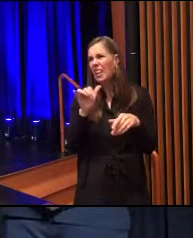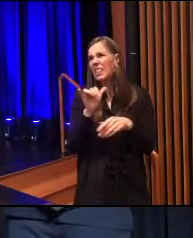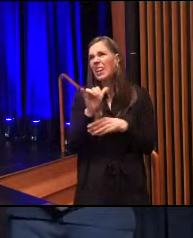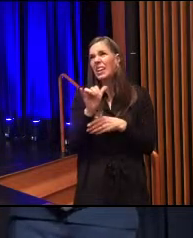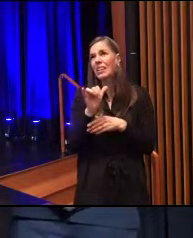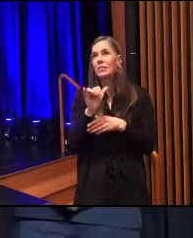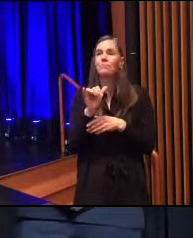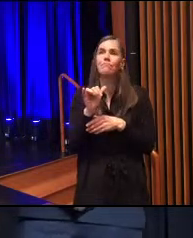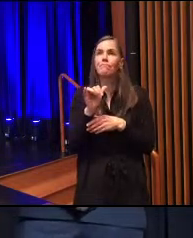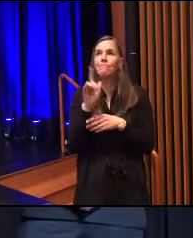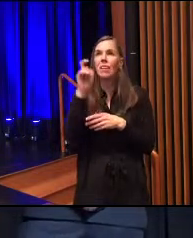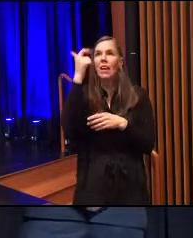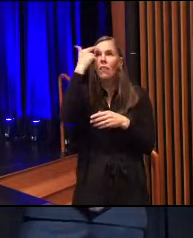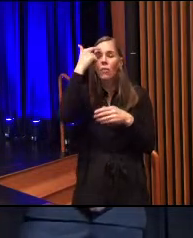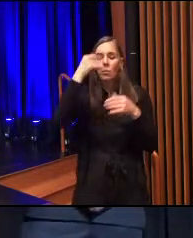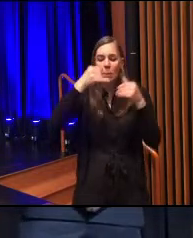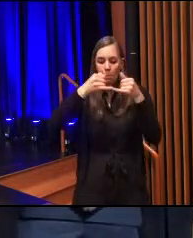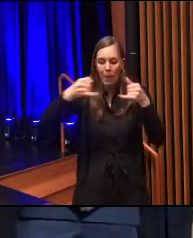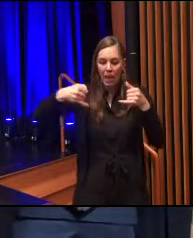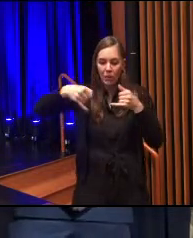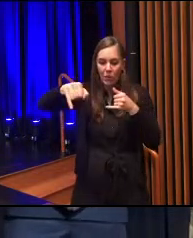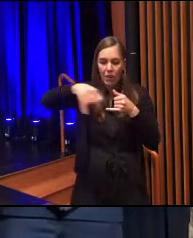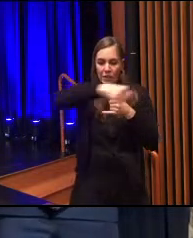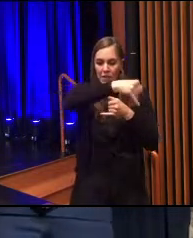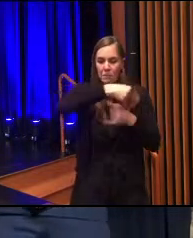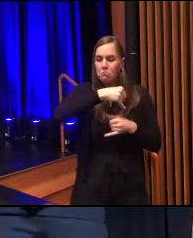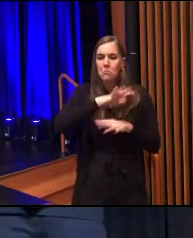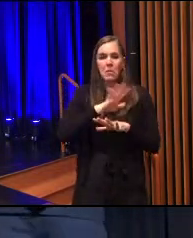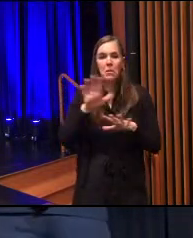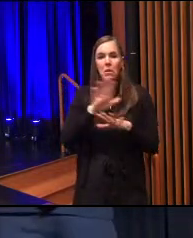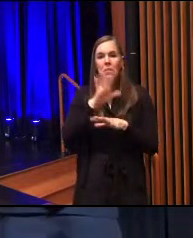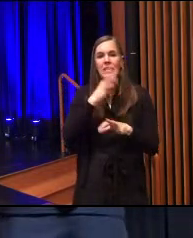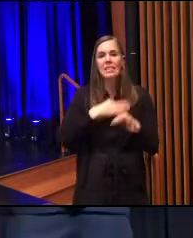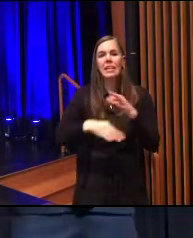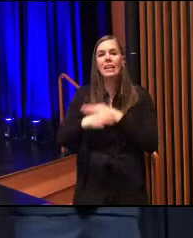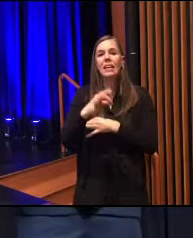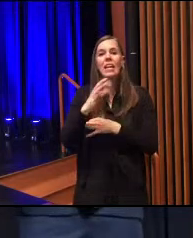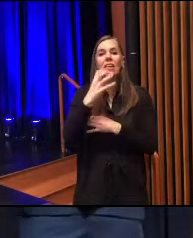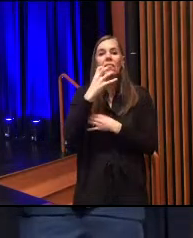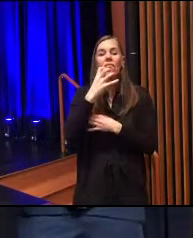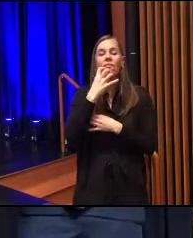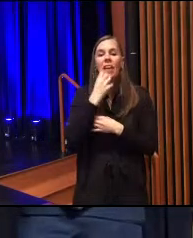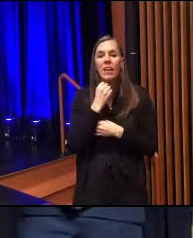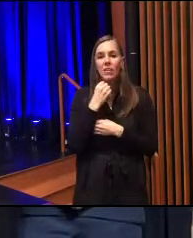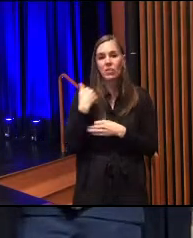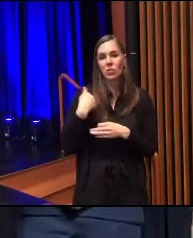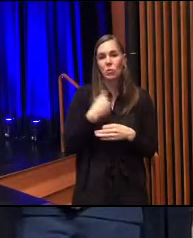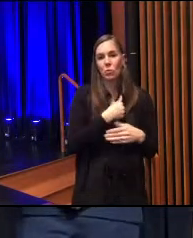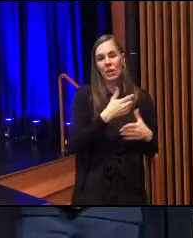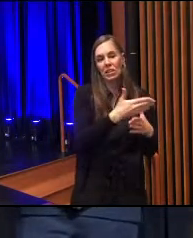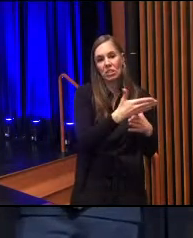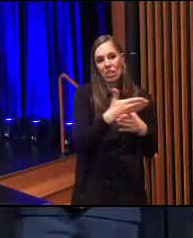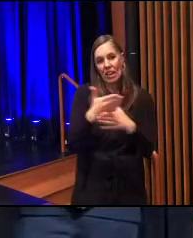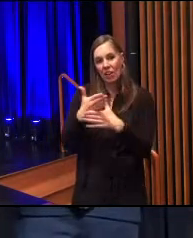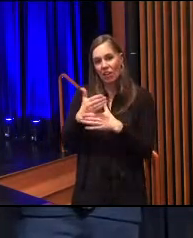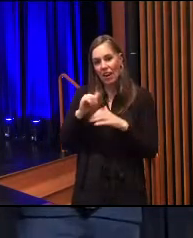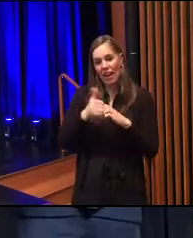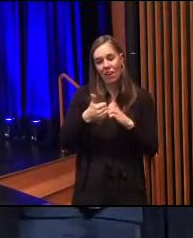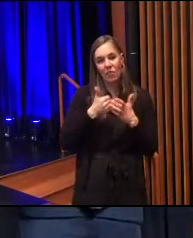municipal boundaries, but as values that we share and things that we do for our neighbors.